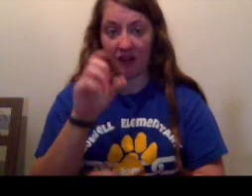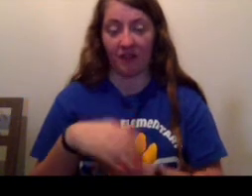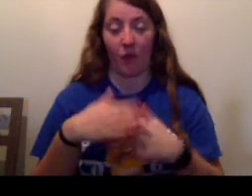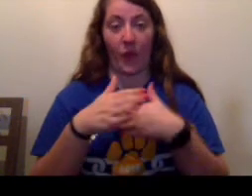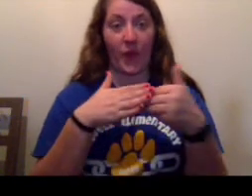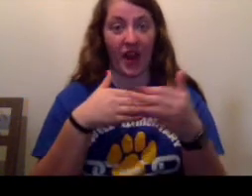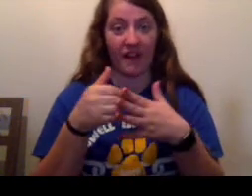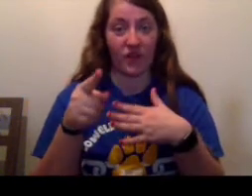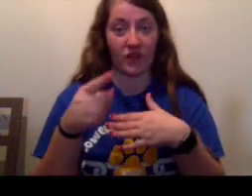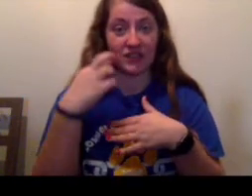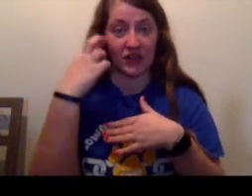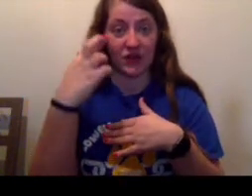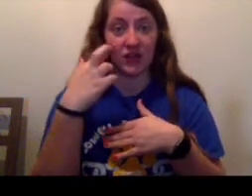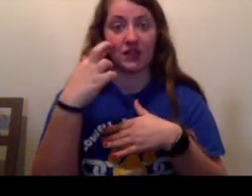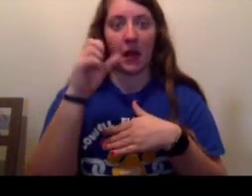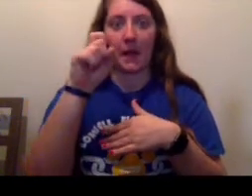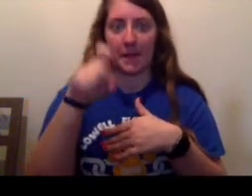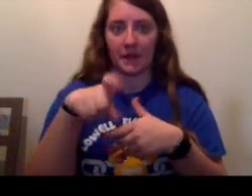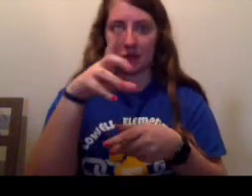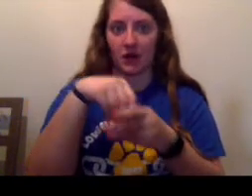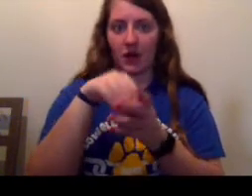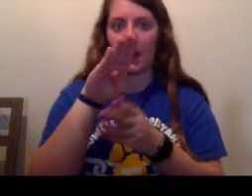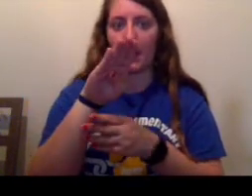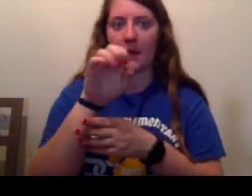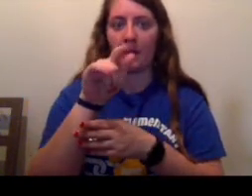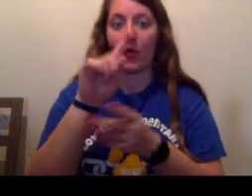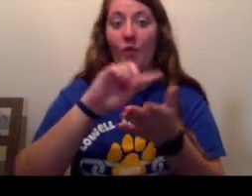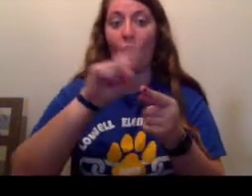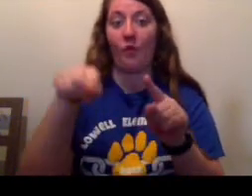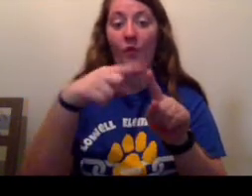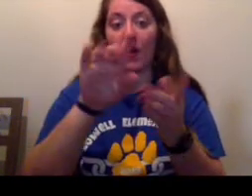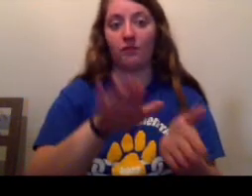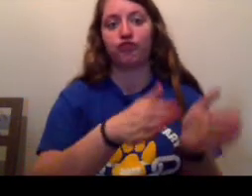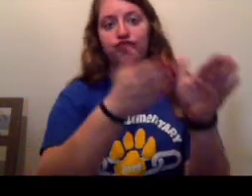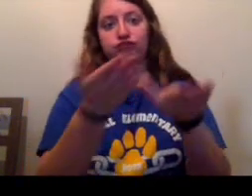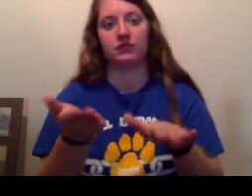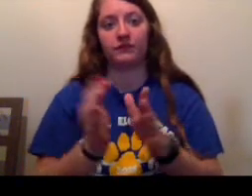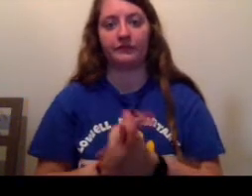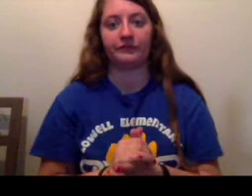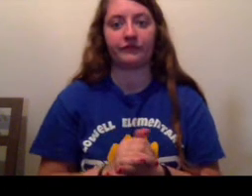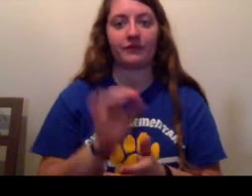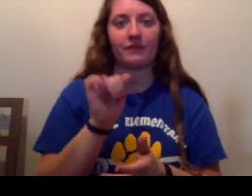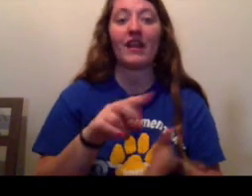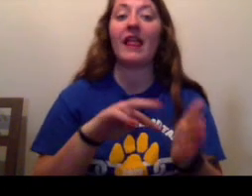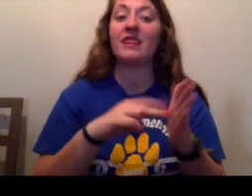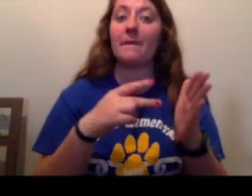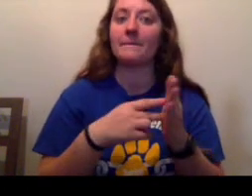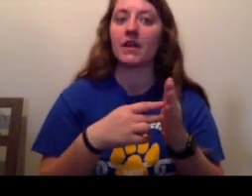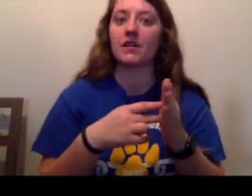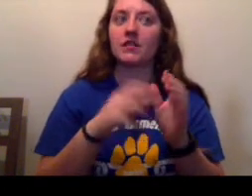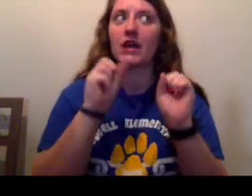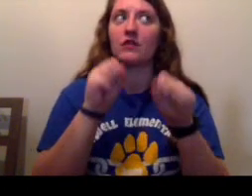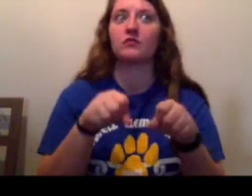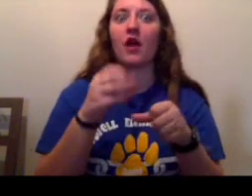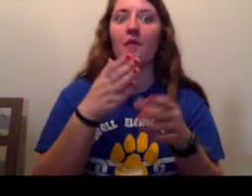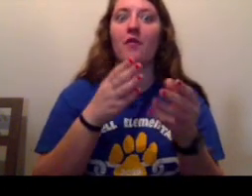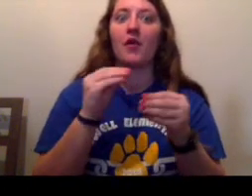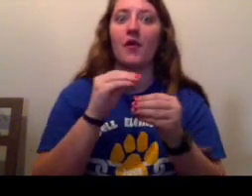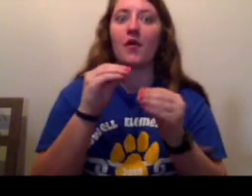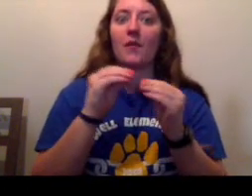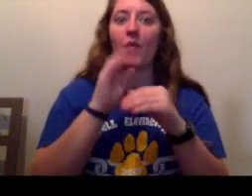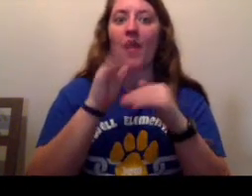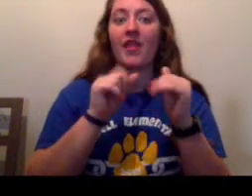it was, he realized, it must have been in the boat when the boat sank. That meant it was probably over a hundred years old.